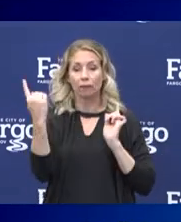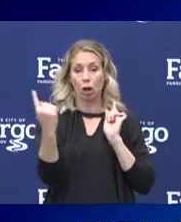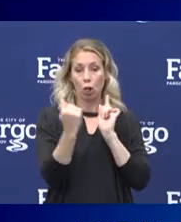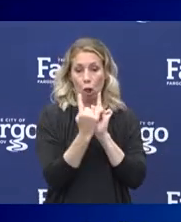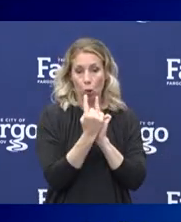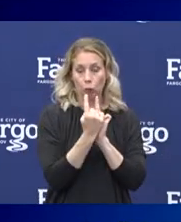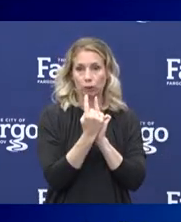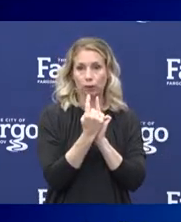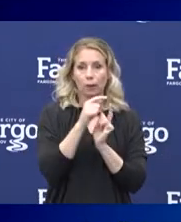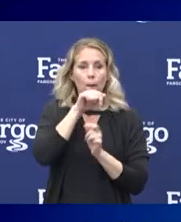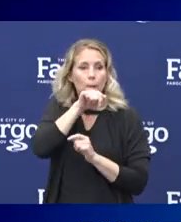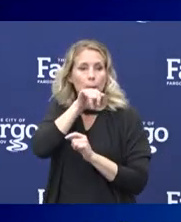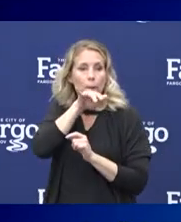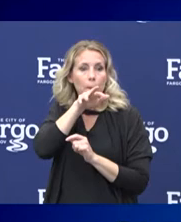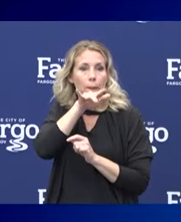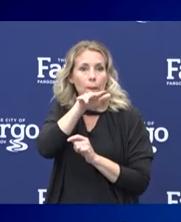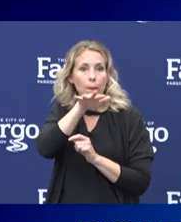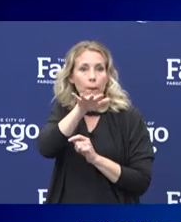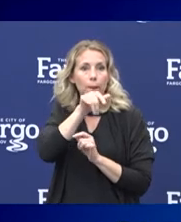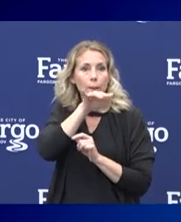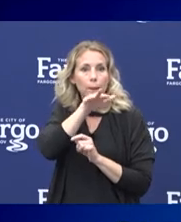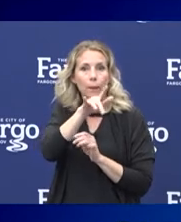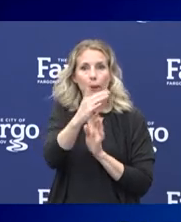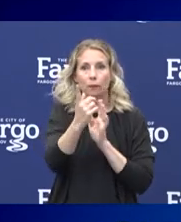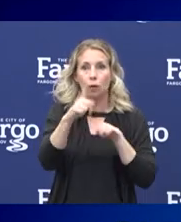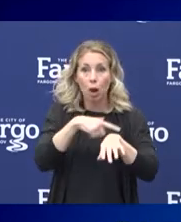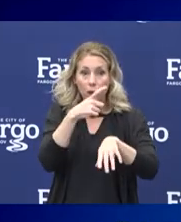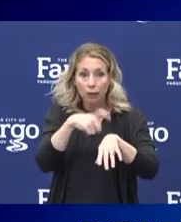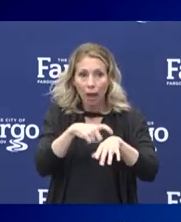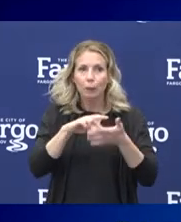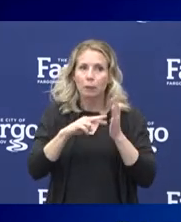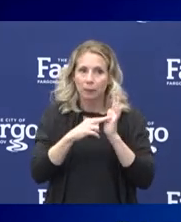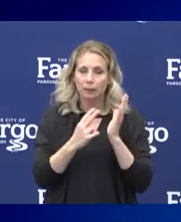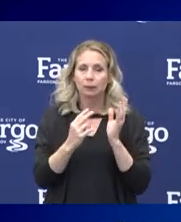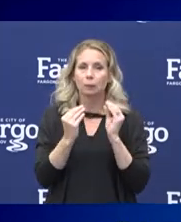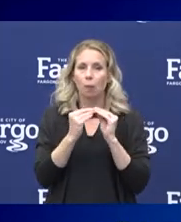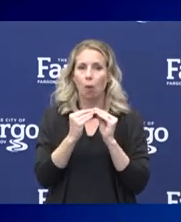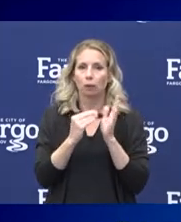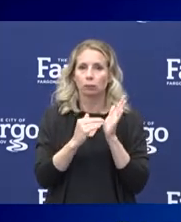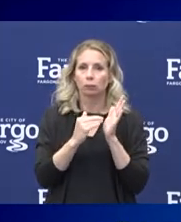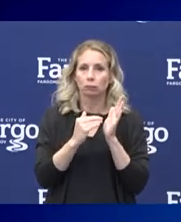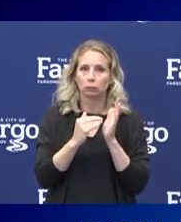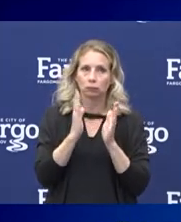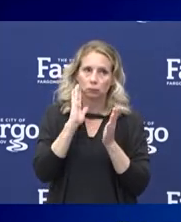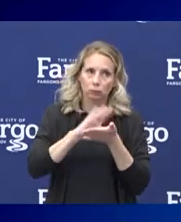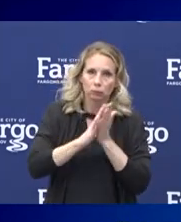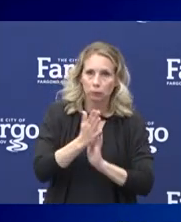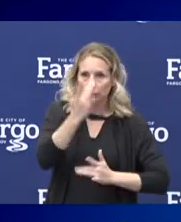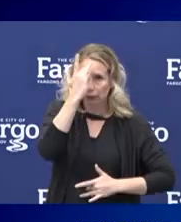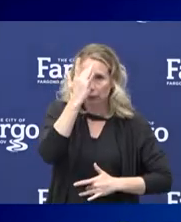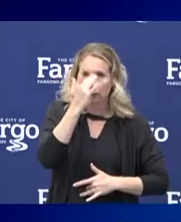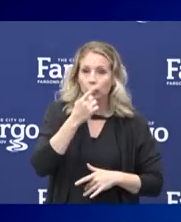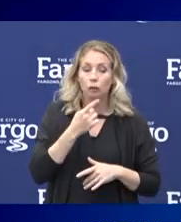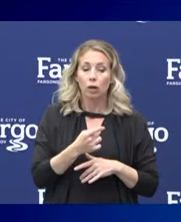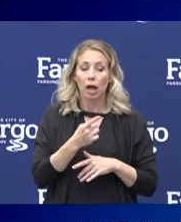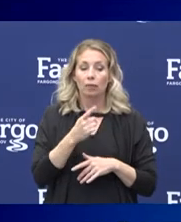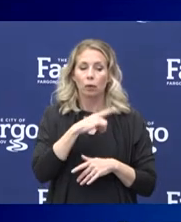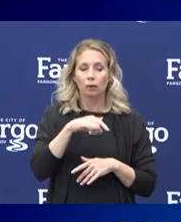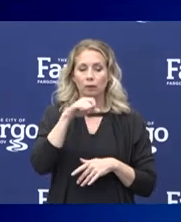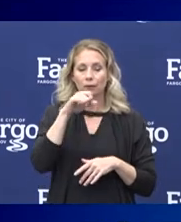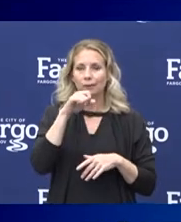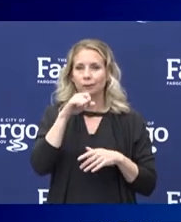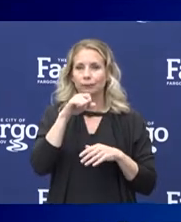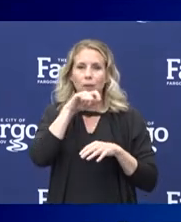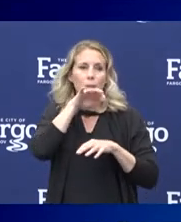who's emitting those larger droplets. So those larger droplets carry more virus and can make it into your mucous